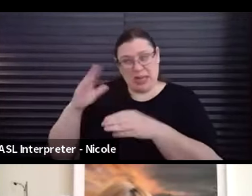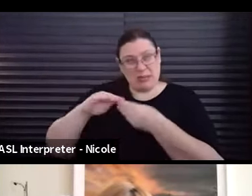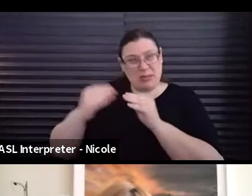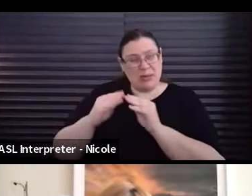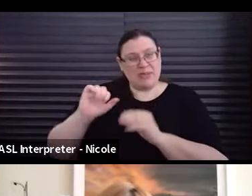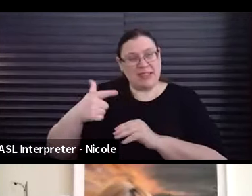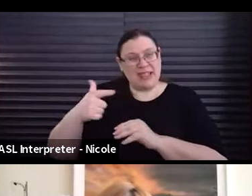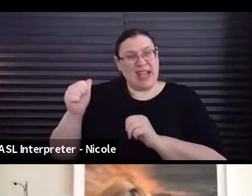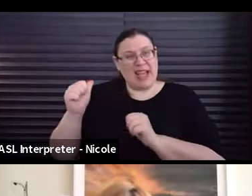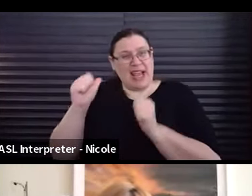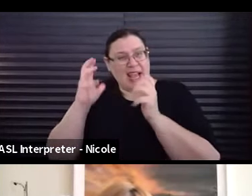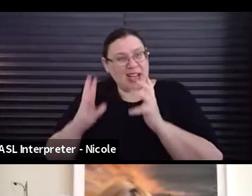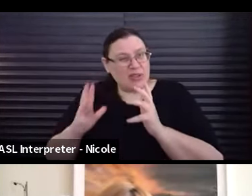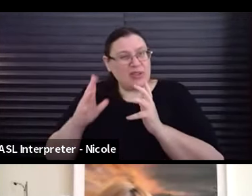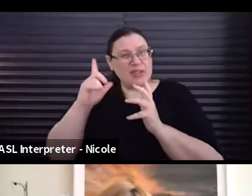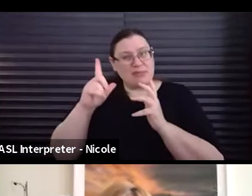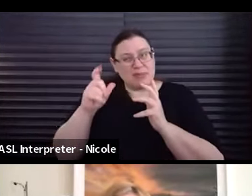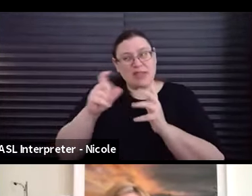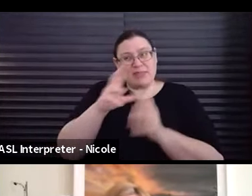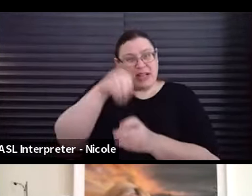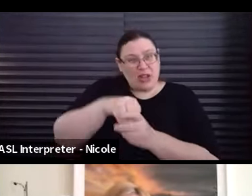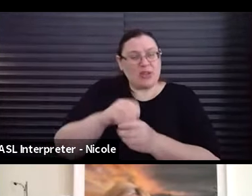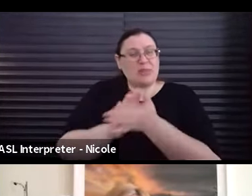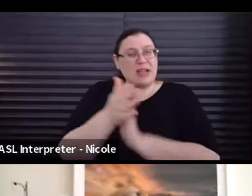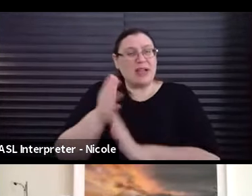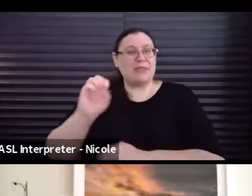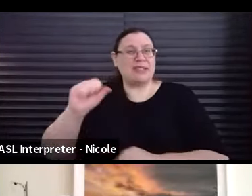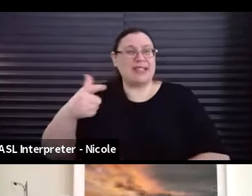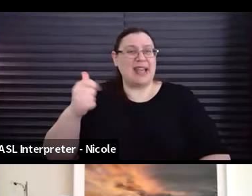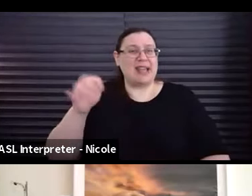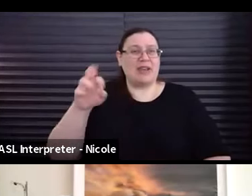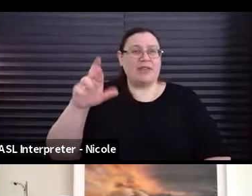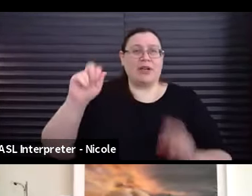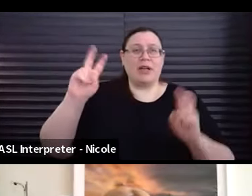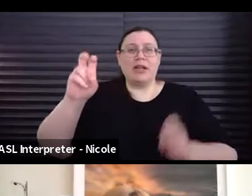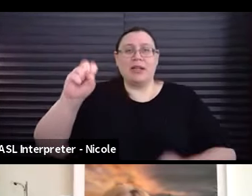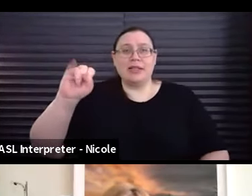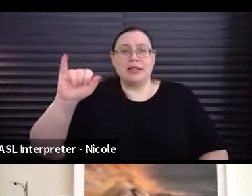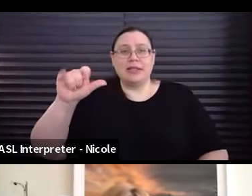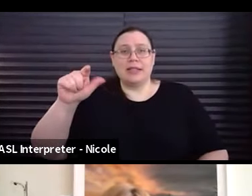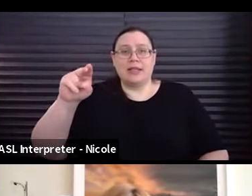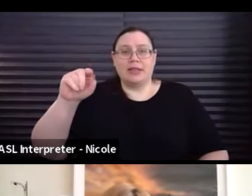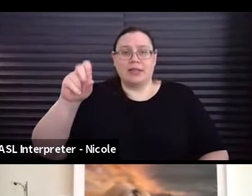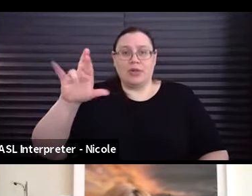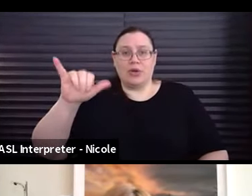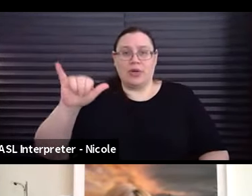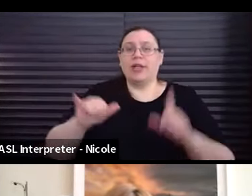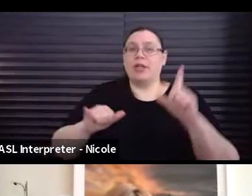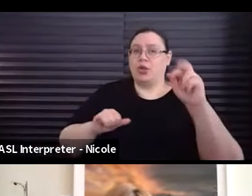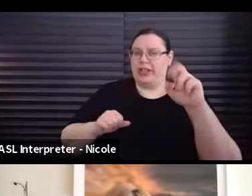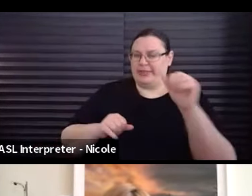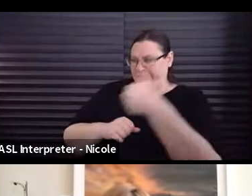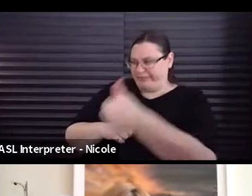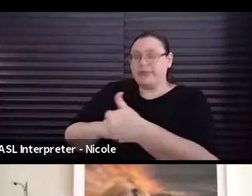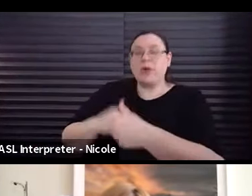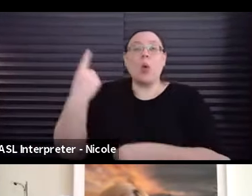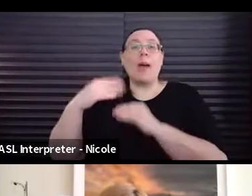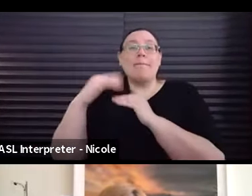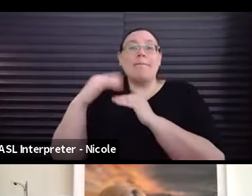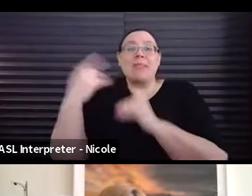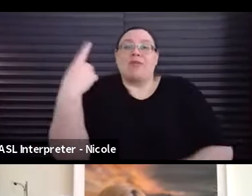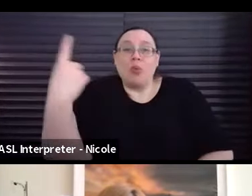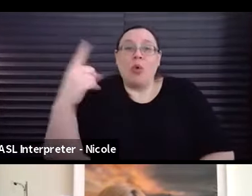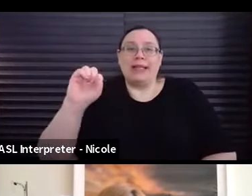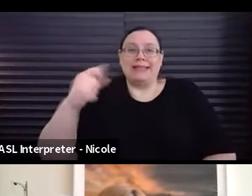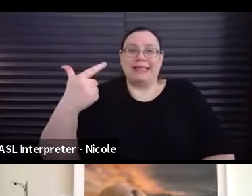needed in the project to become a SAG-AFTRA signatory? Sure. I can take that. You need at least one SAG-AFTRA member in good standing